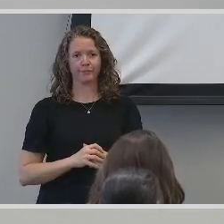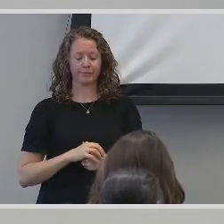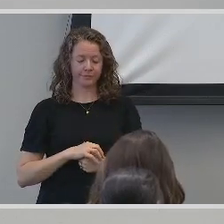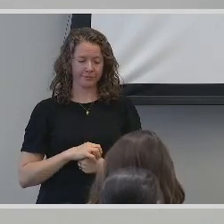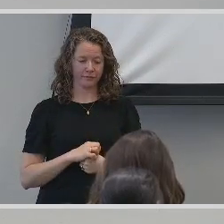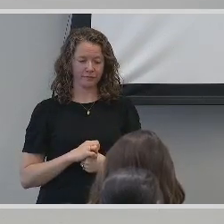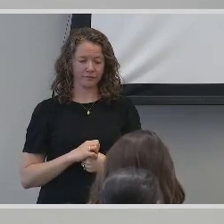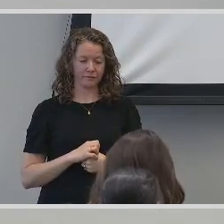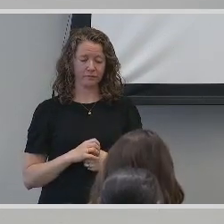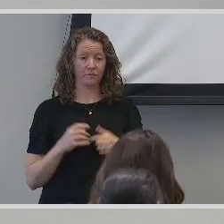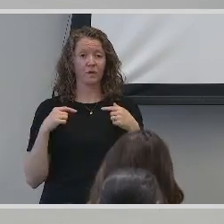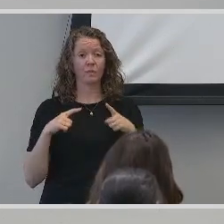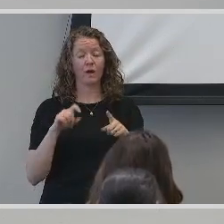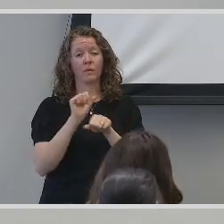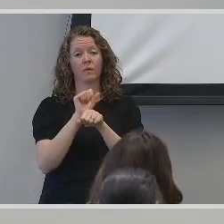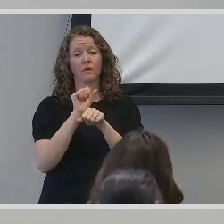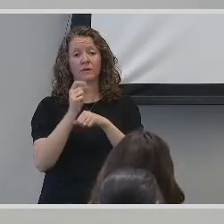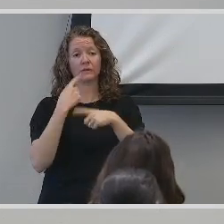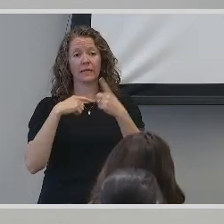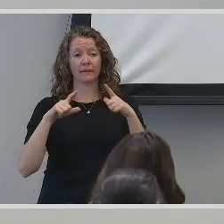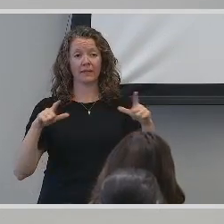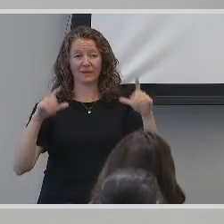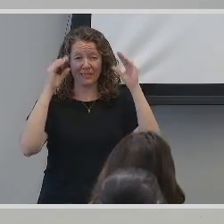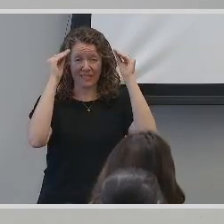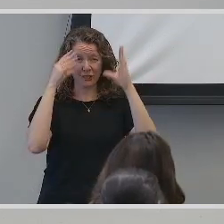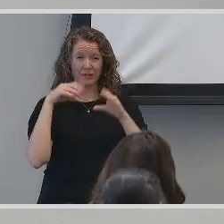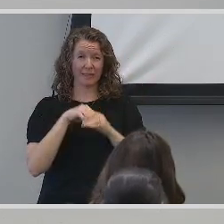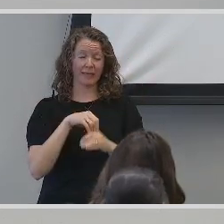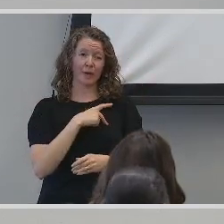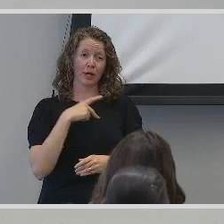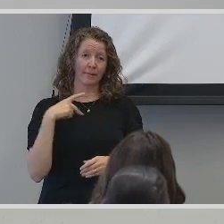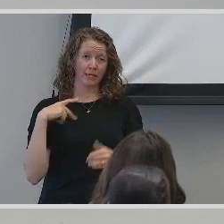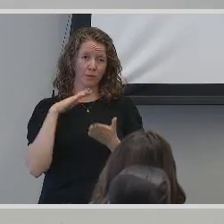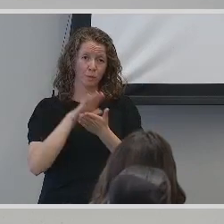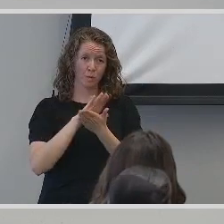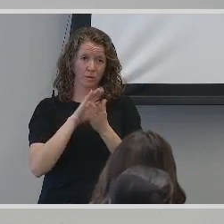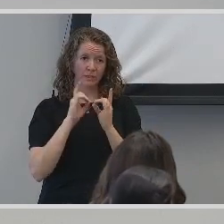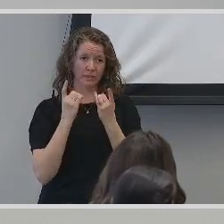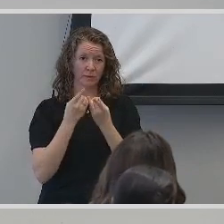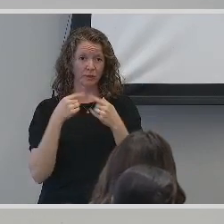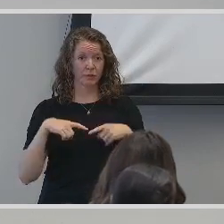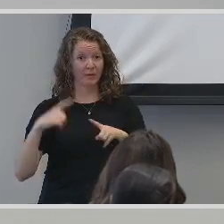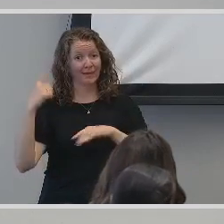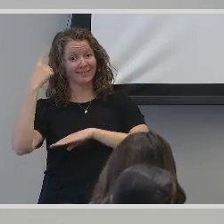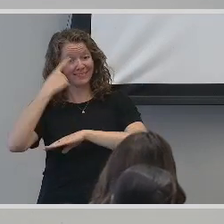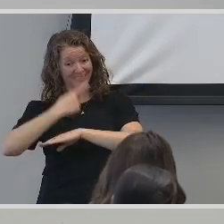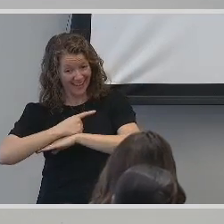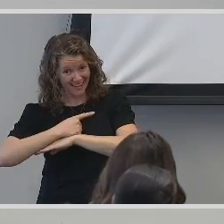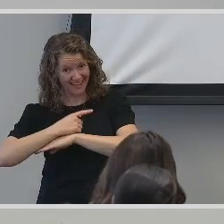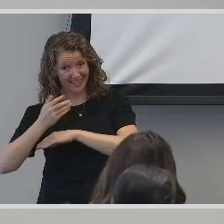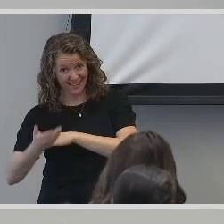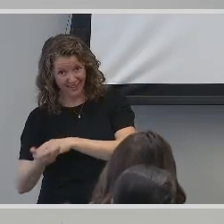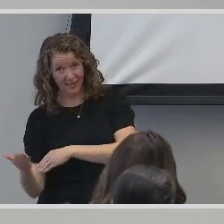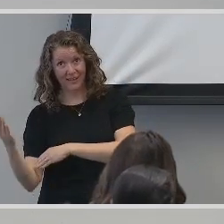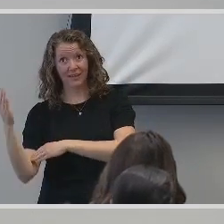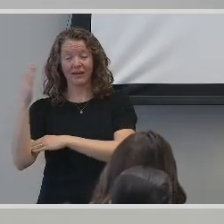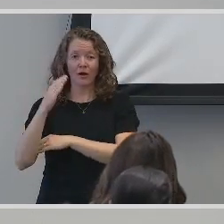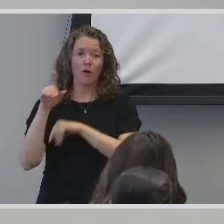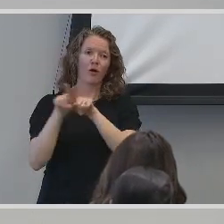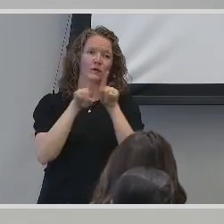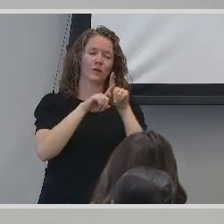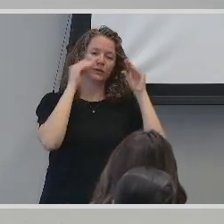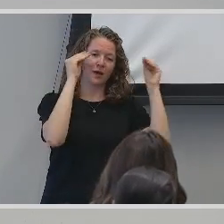While I worked as a sign language teacher in the Palmer School District during the day, I also taught evening classes at Tri-C and CSU.